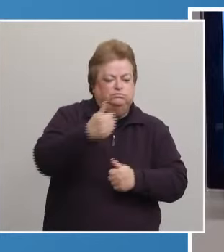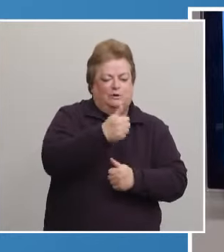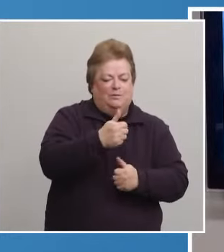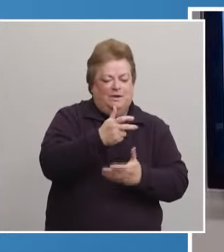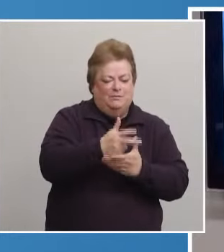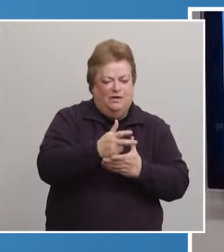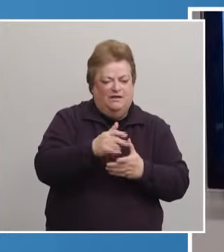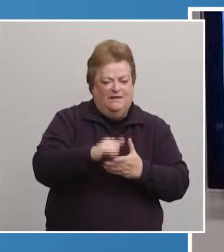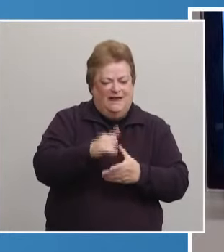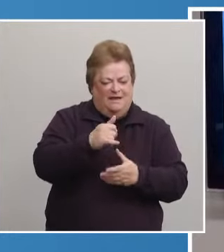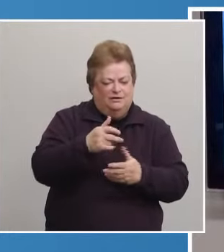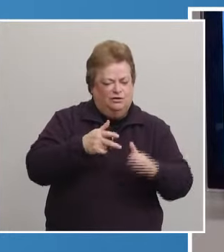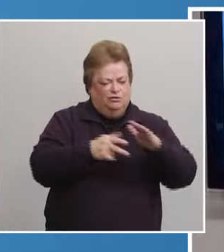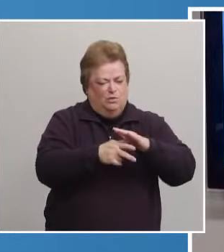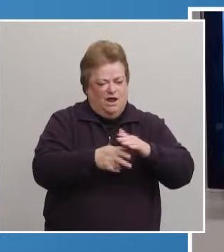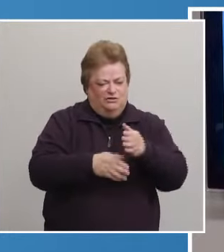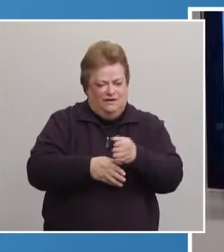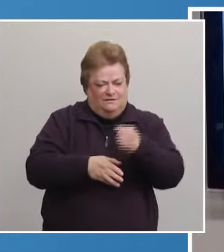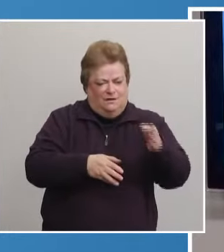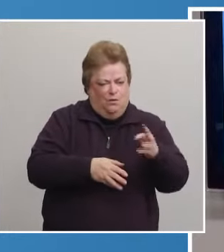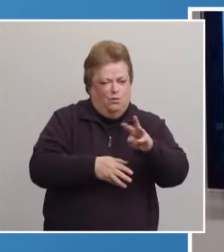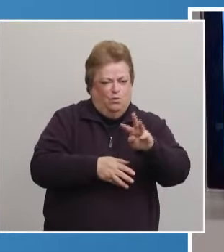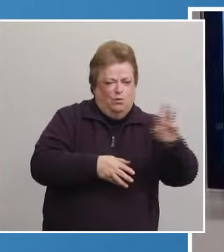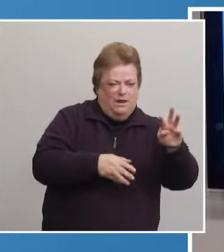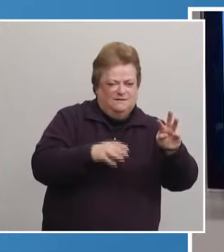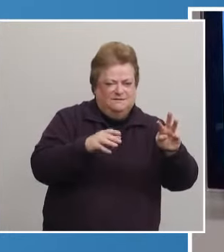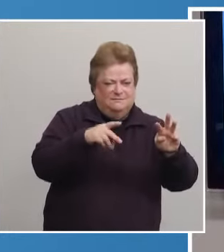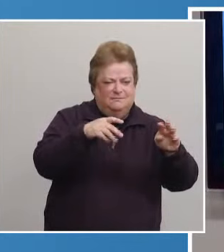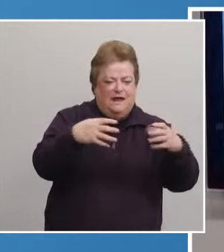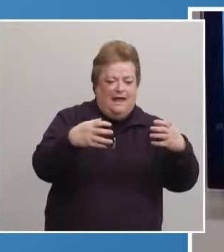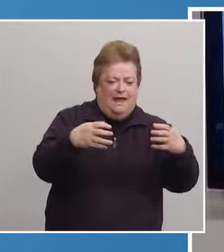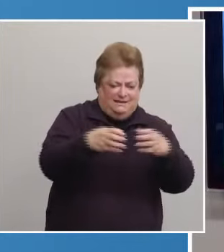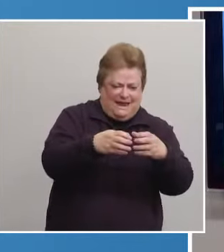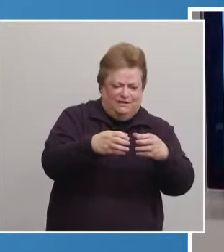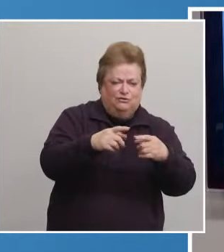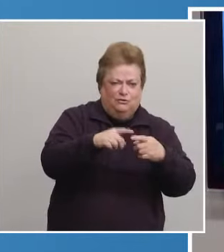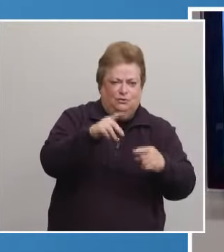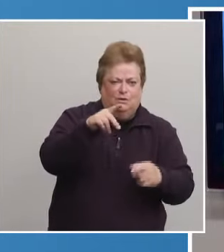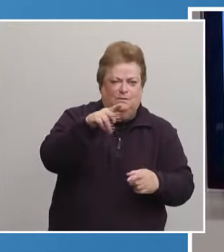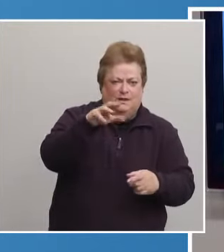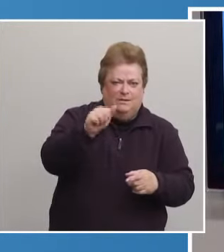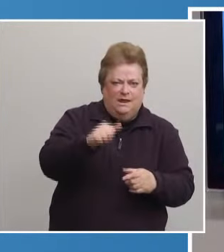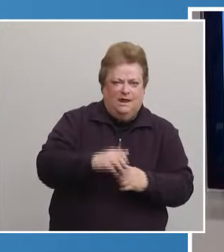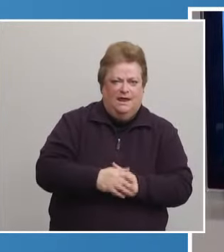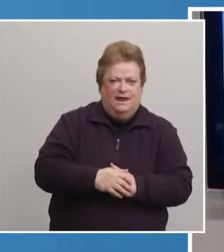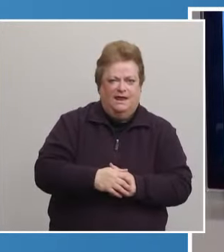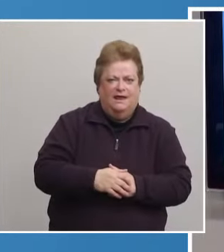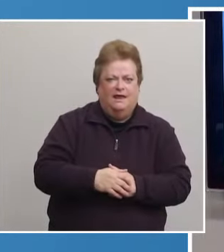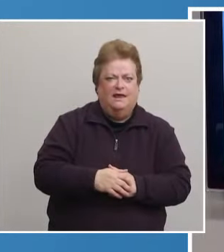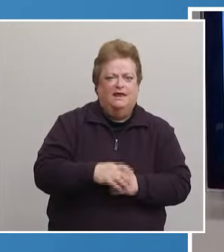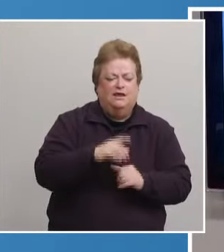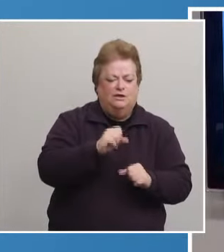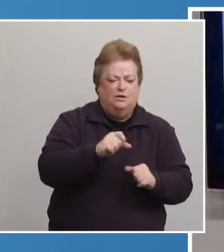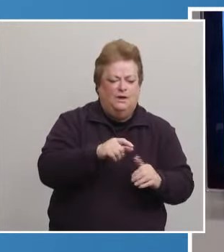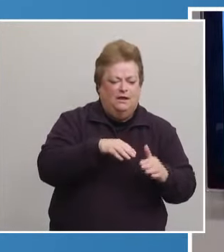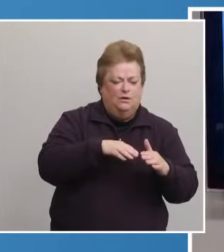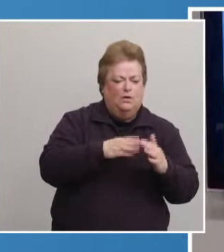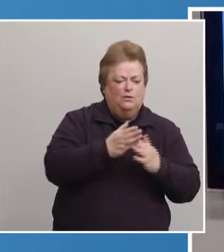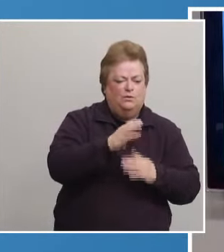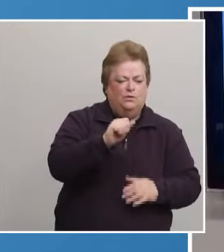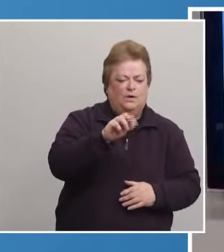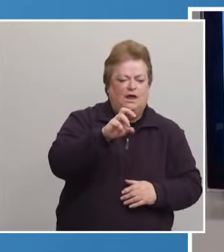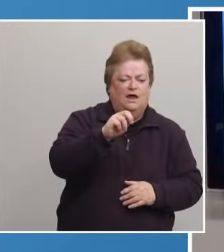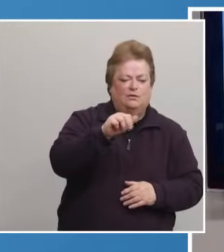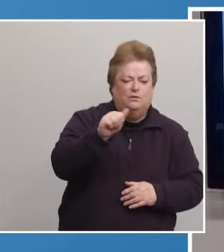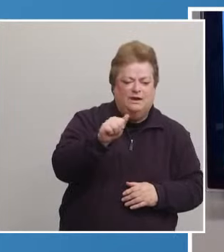just to the west of the arena. It's attached to the arena. The garage access is from Arena Drive. That's the